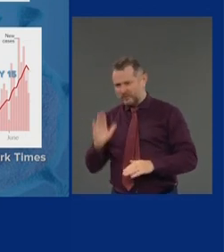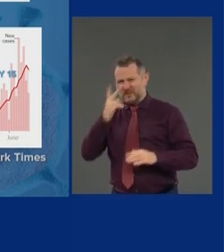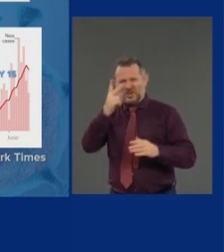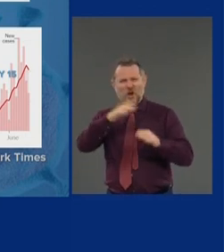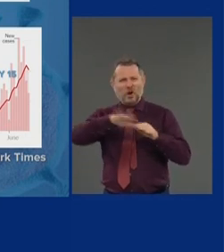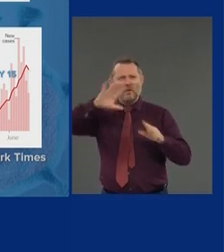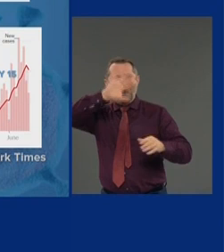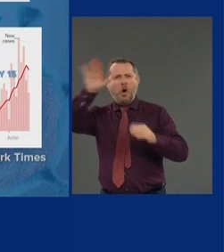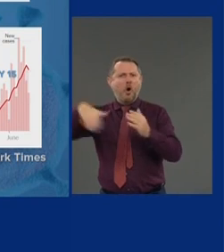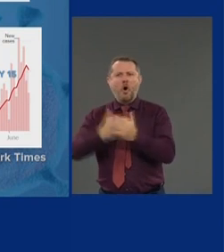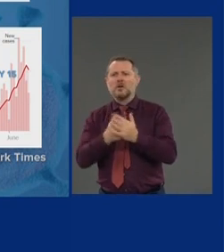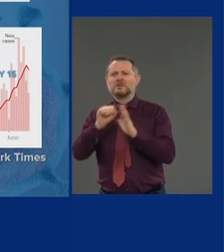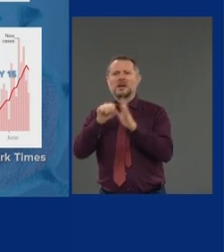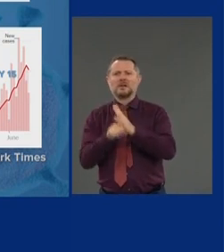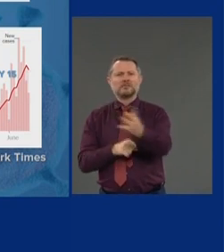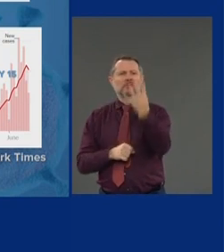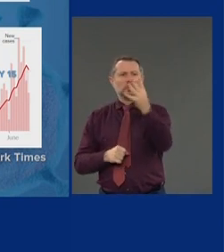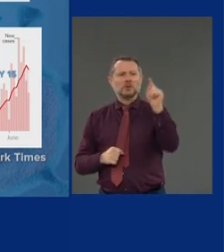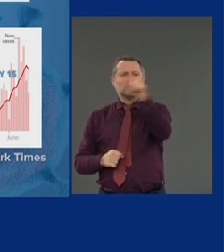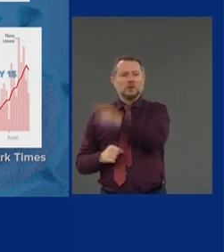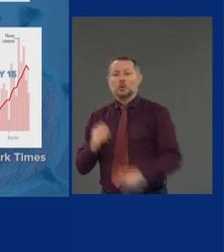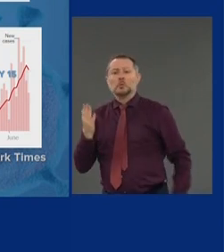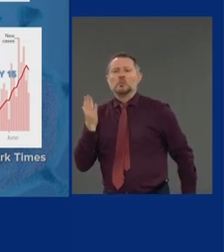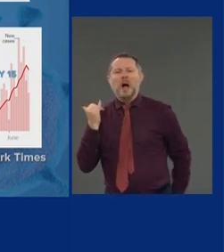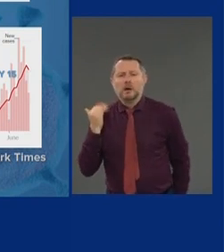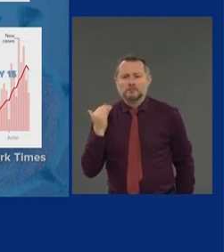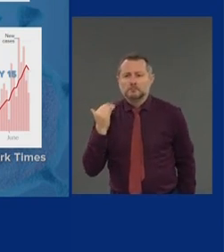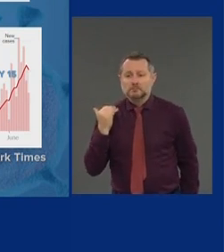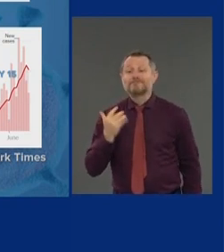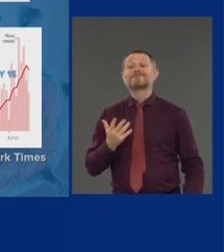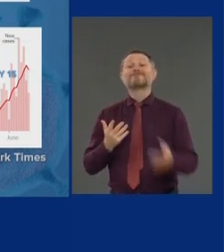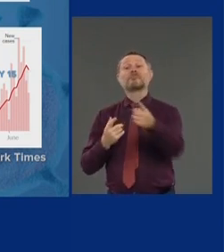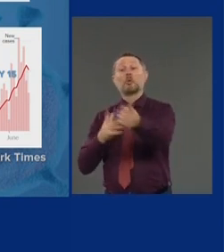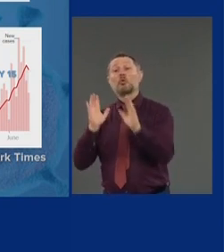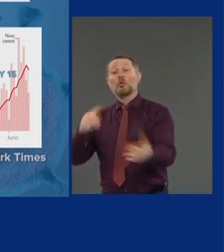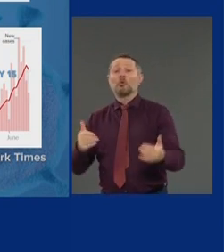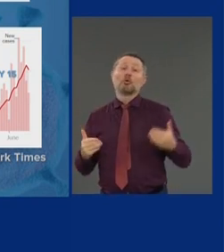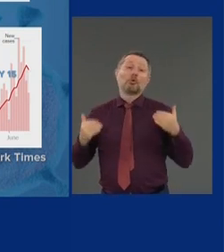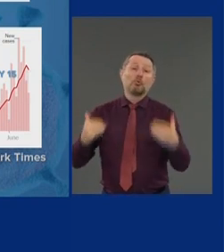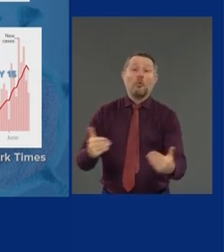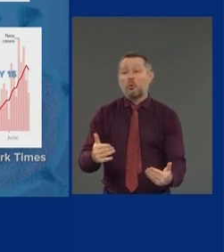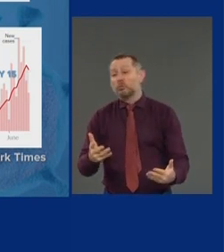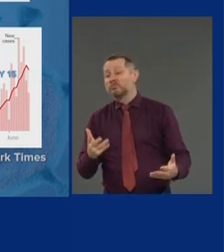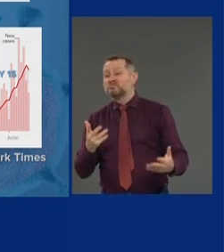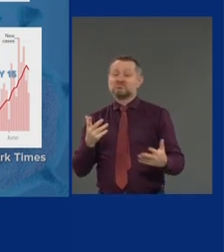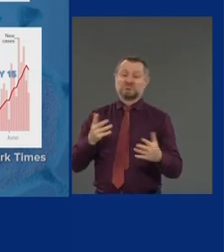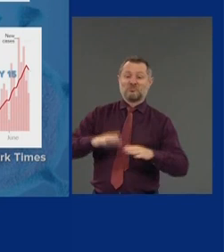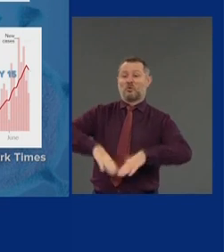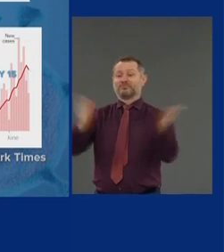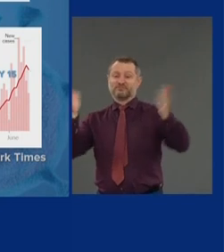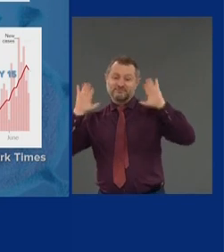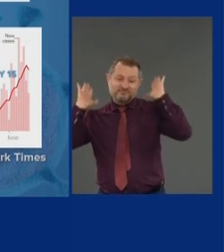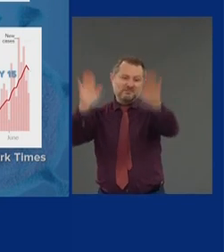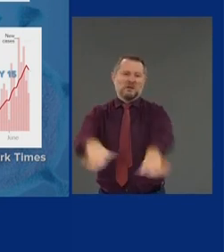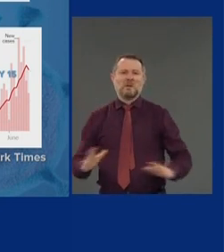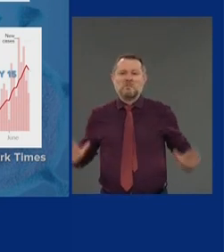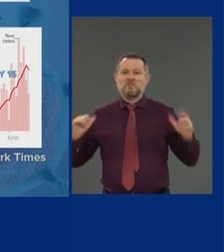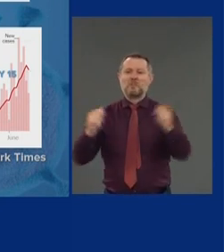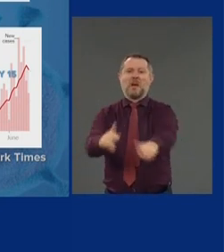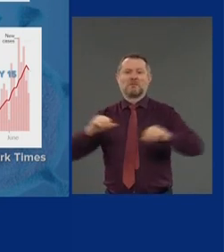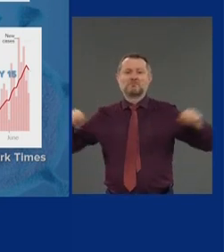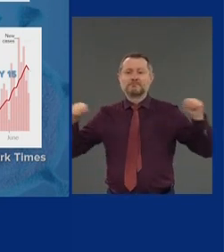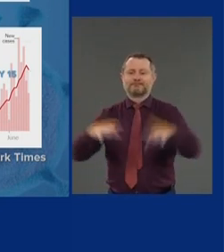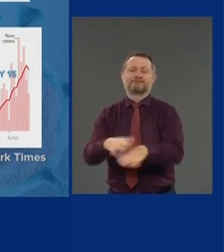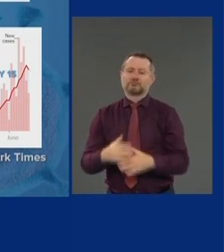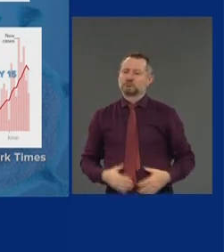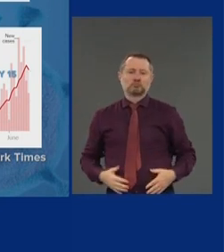Why? Because if you just reopen, if you just increase activity, the virus spread is going to go